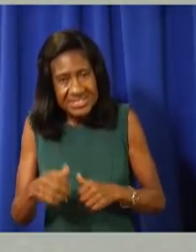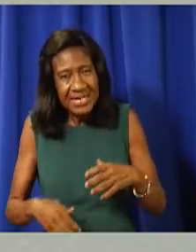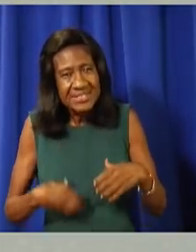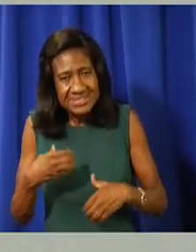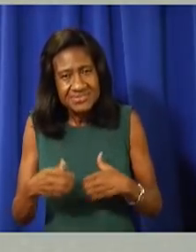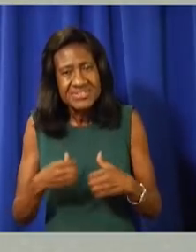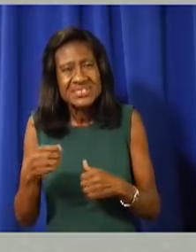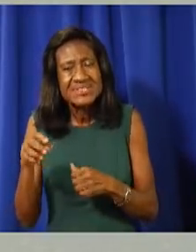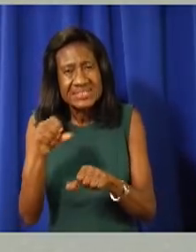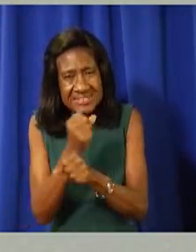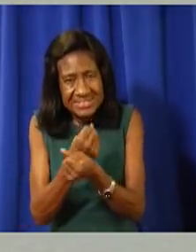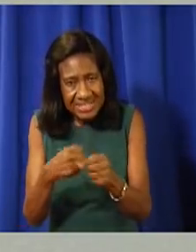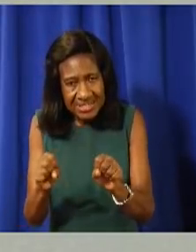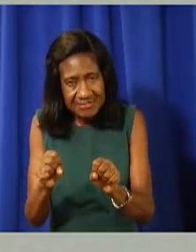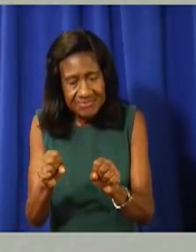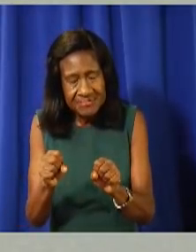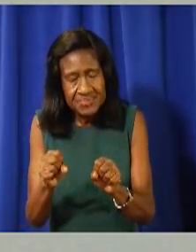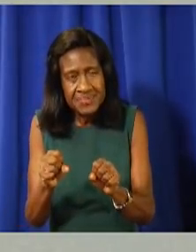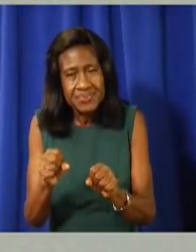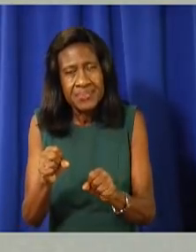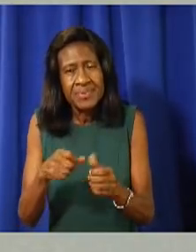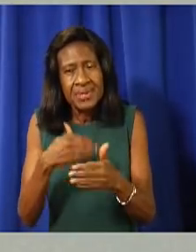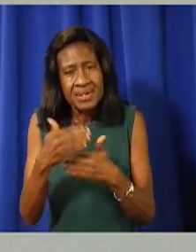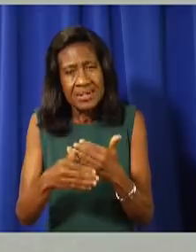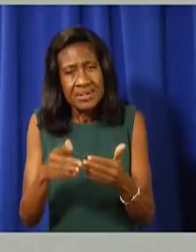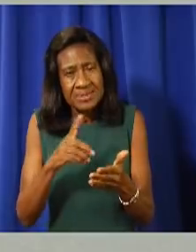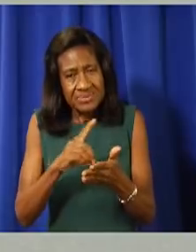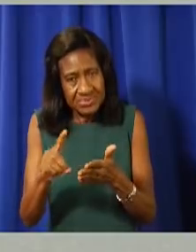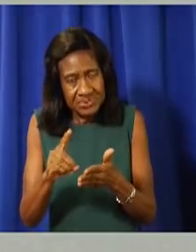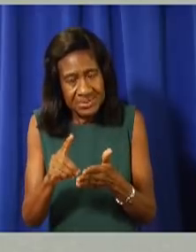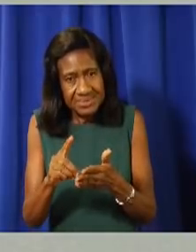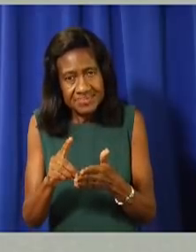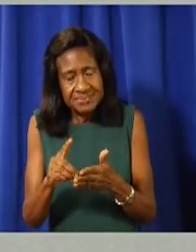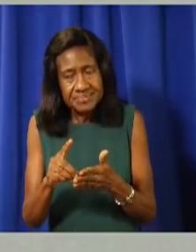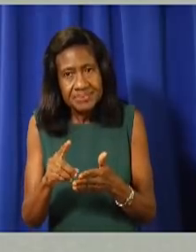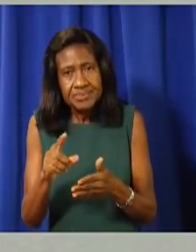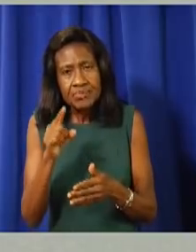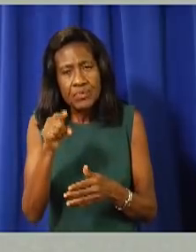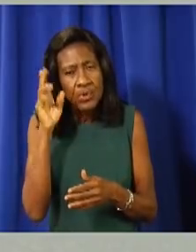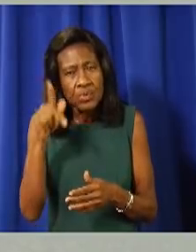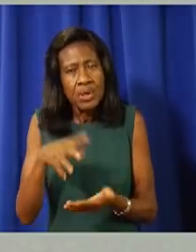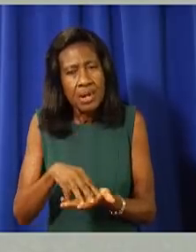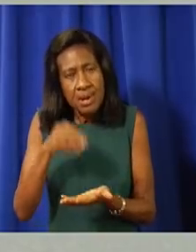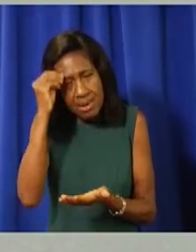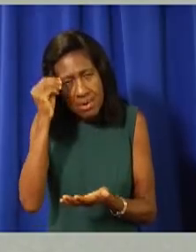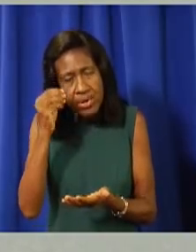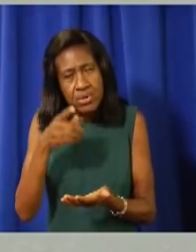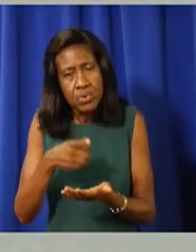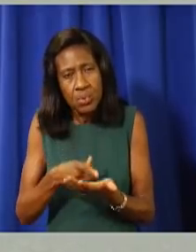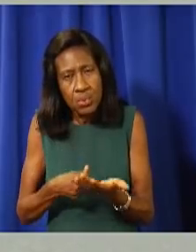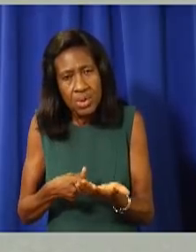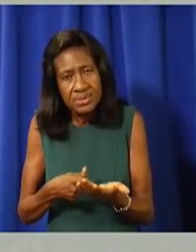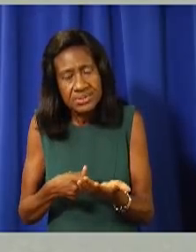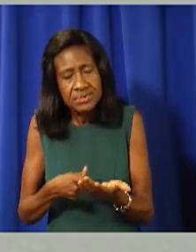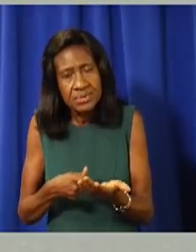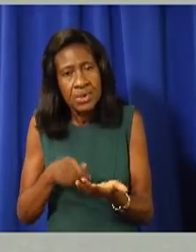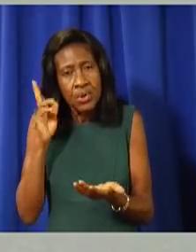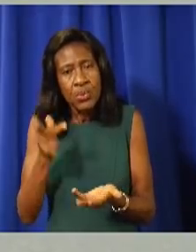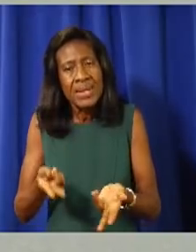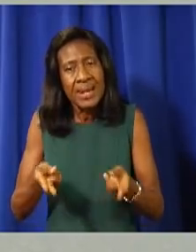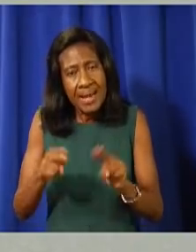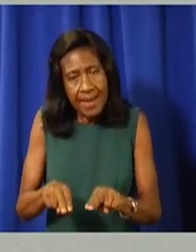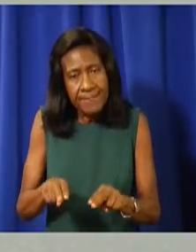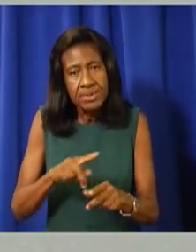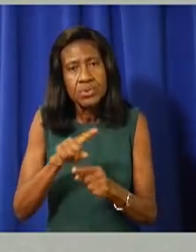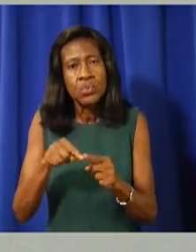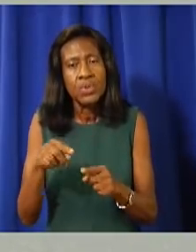preview our COVID-19 new normal. You will learn what to expect when we move to the